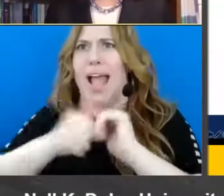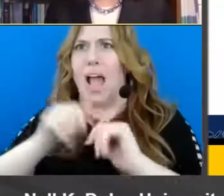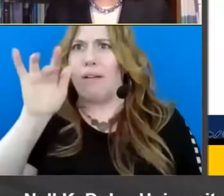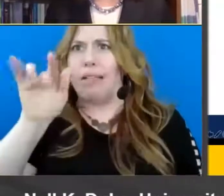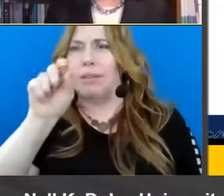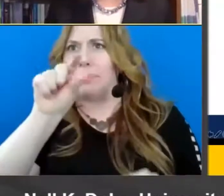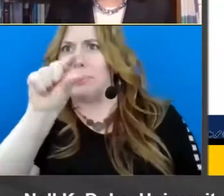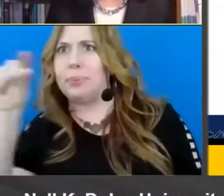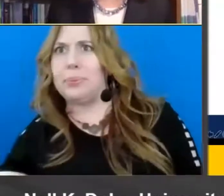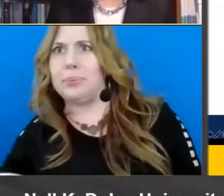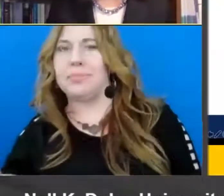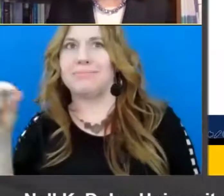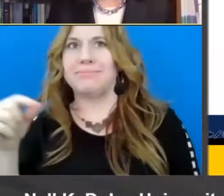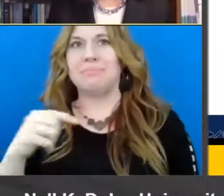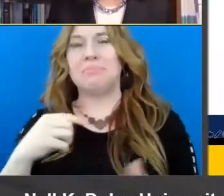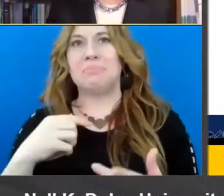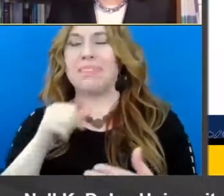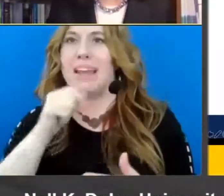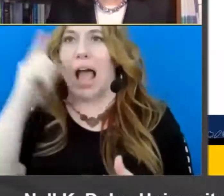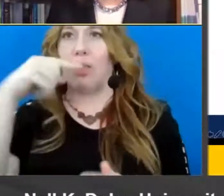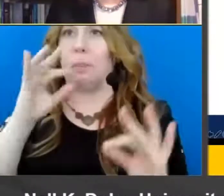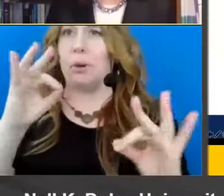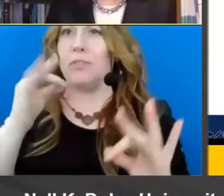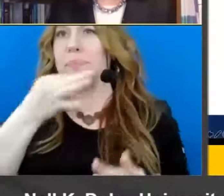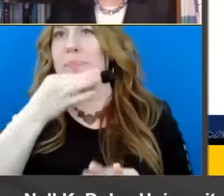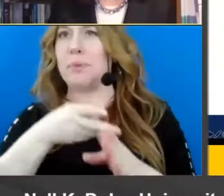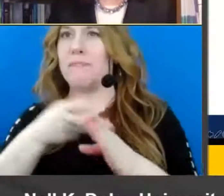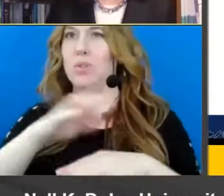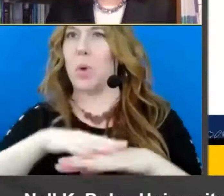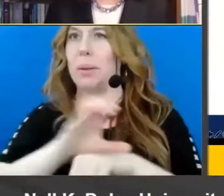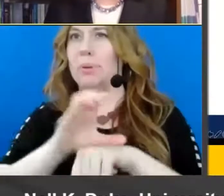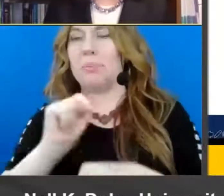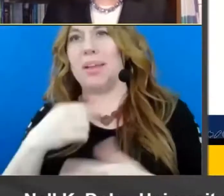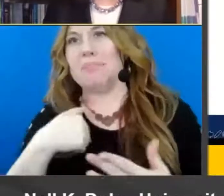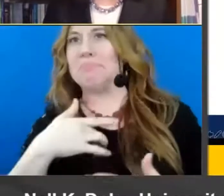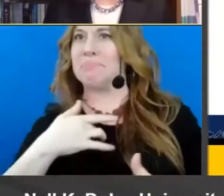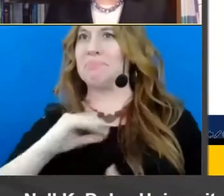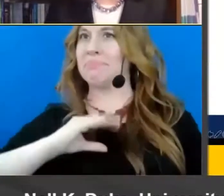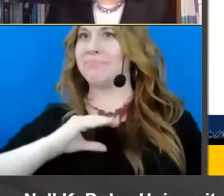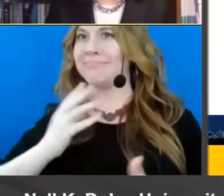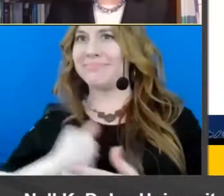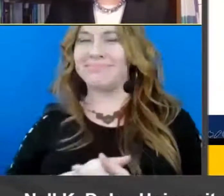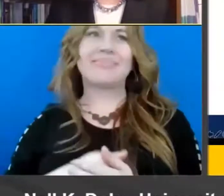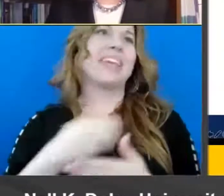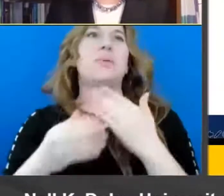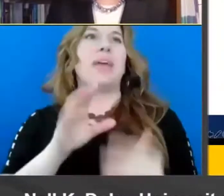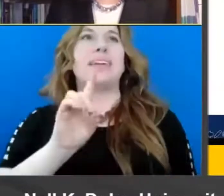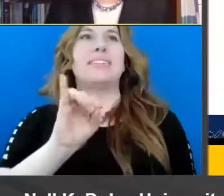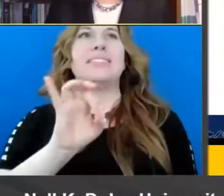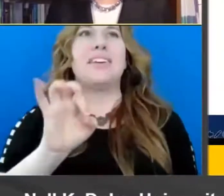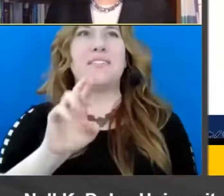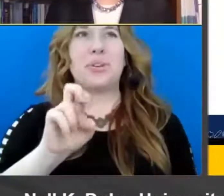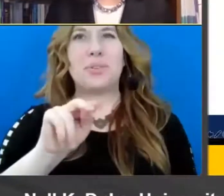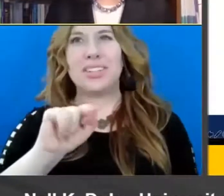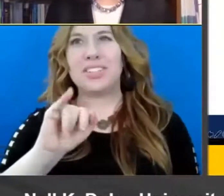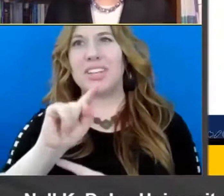was pretty good for a professor anyway moving on um so differentiation um that underlines the idea